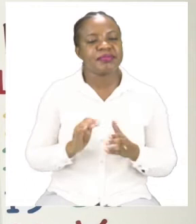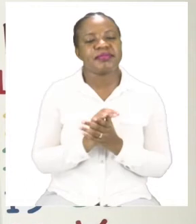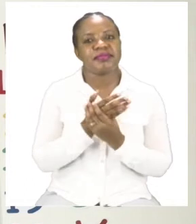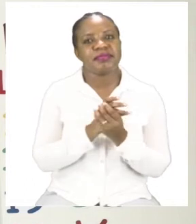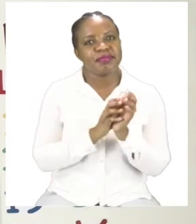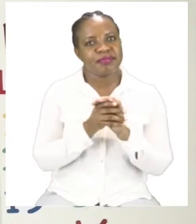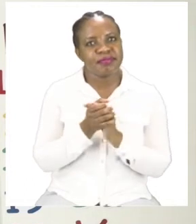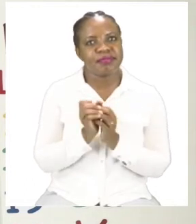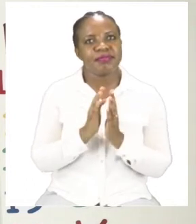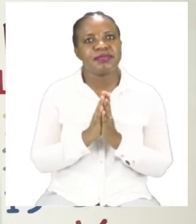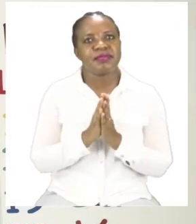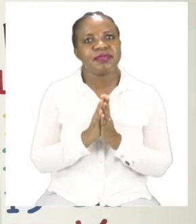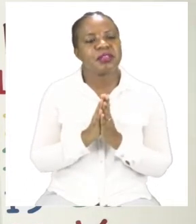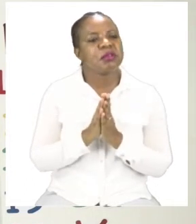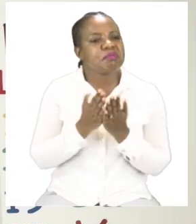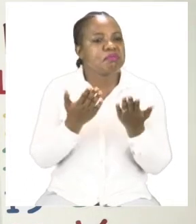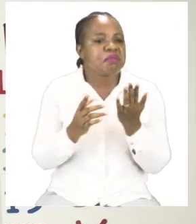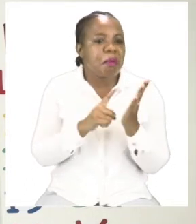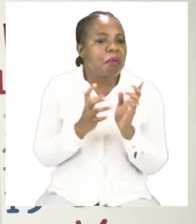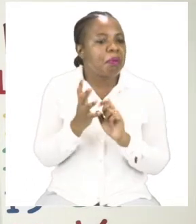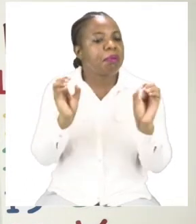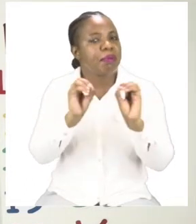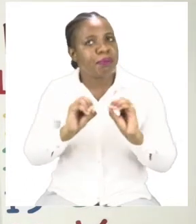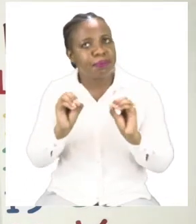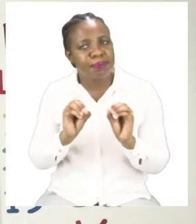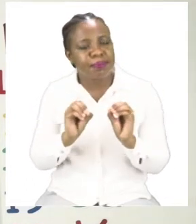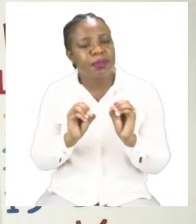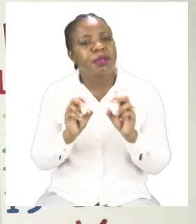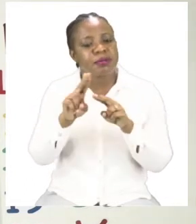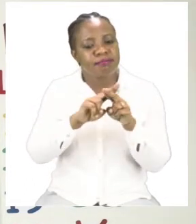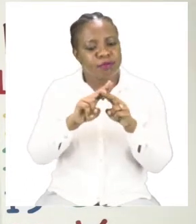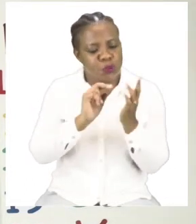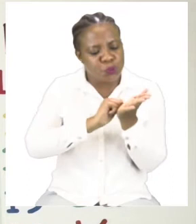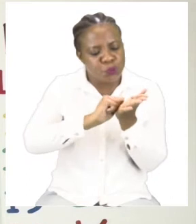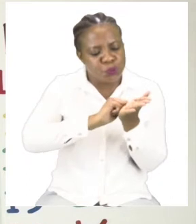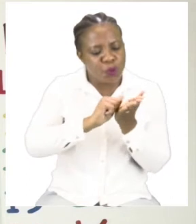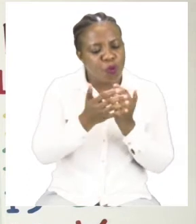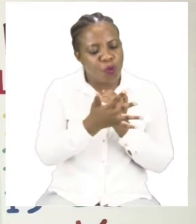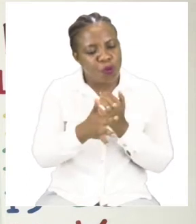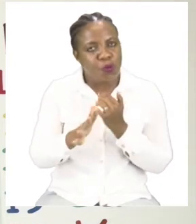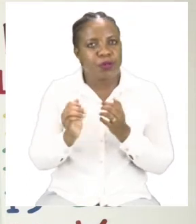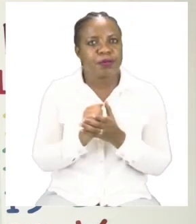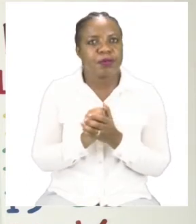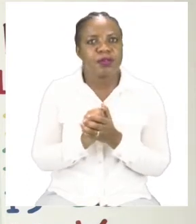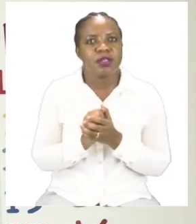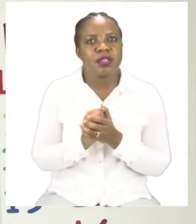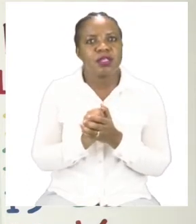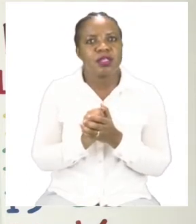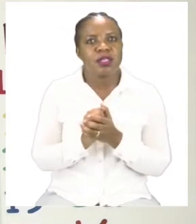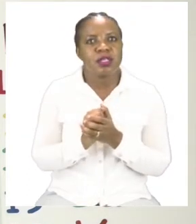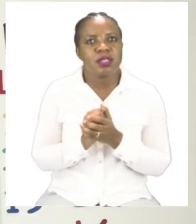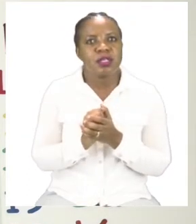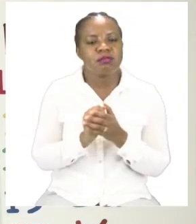also use soap and water to make sure that your hands have no germs. And also to make sure that you're staying